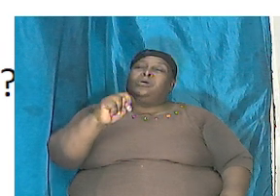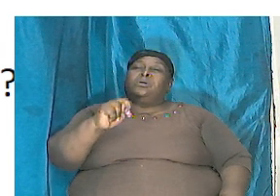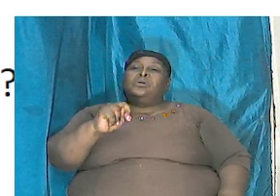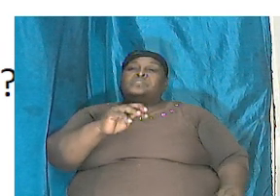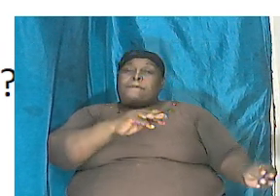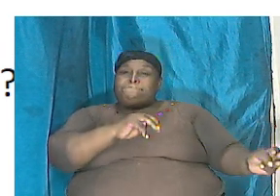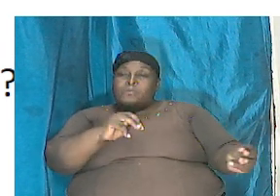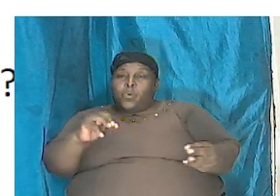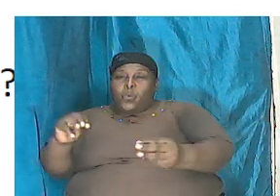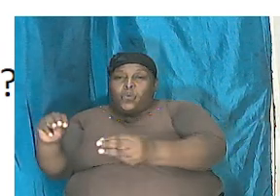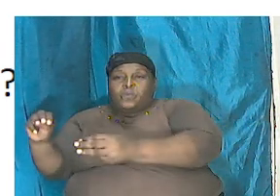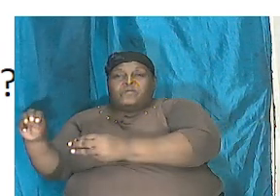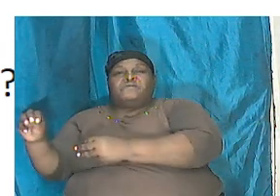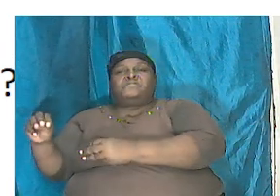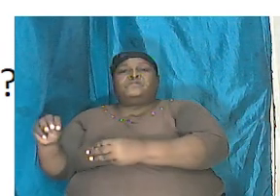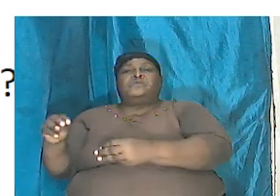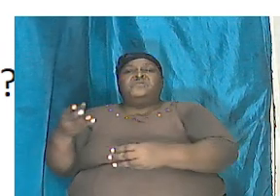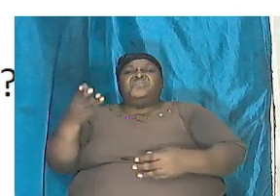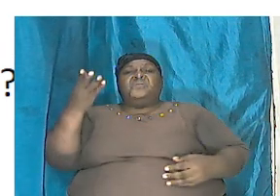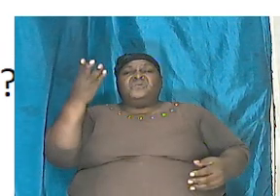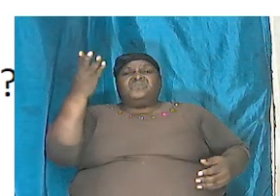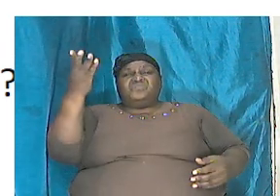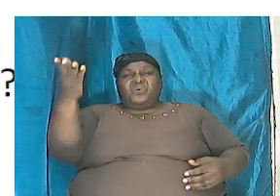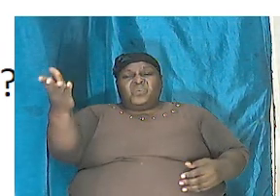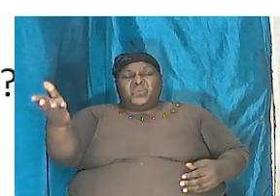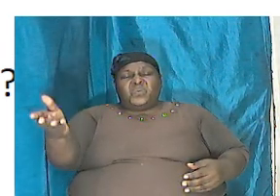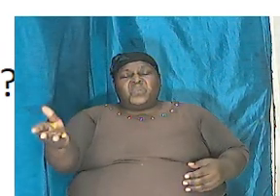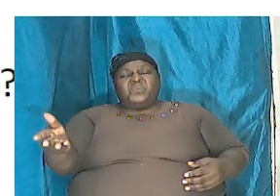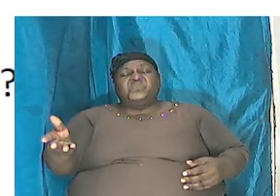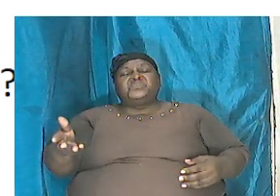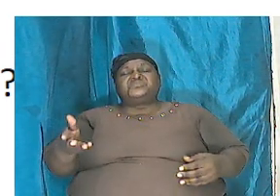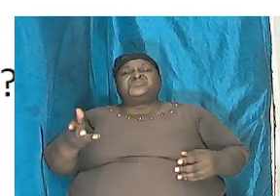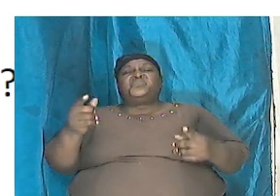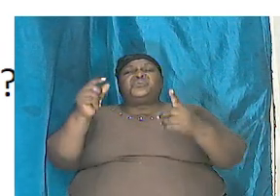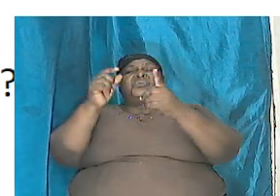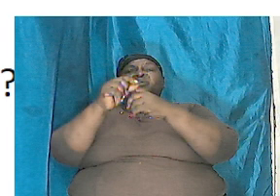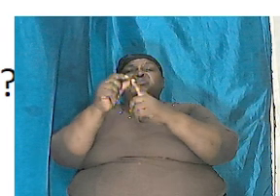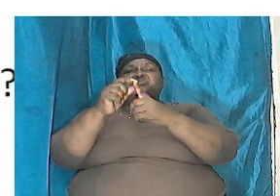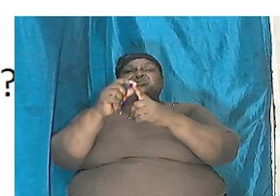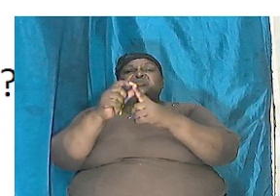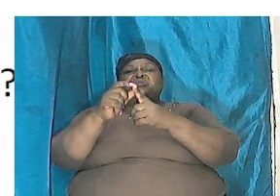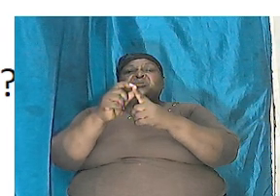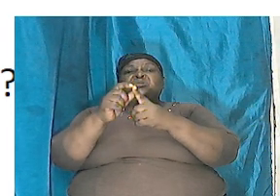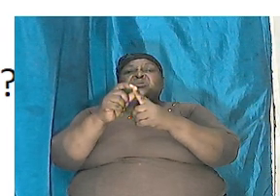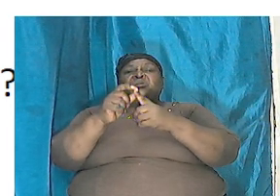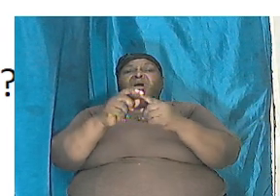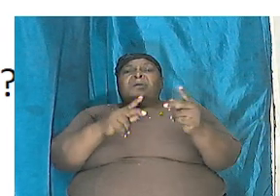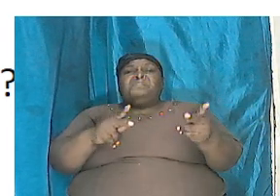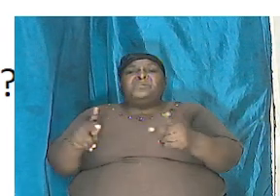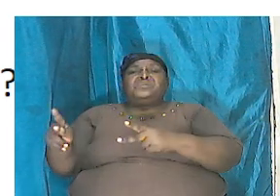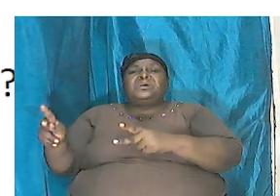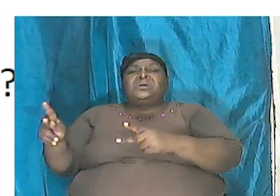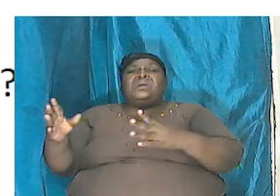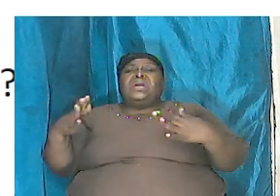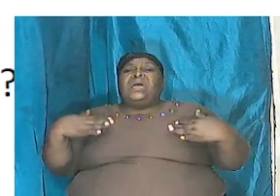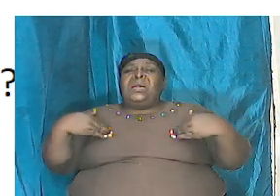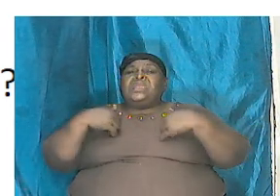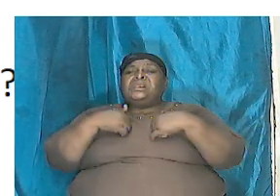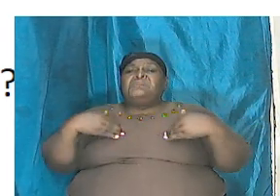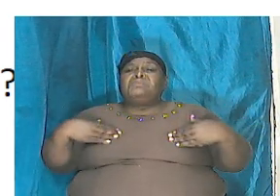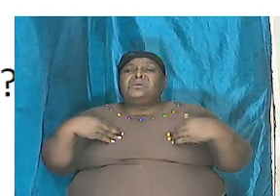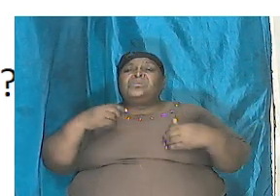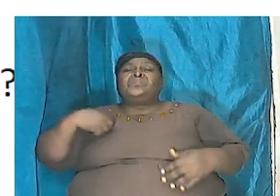the Bible you know what they replace them with animals that we know today so that they say that what the Bible called